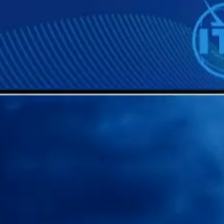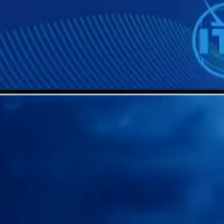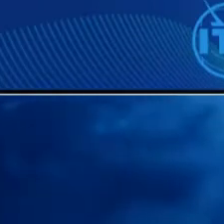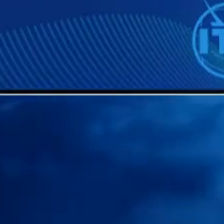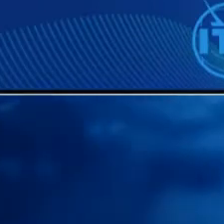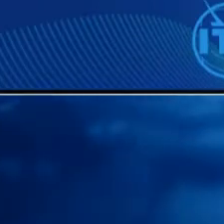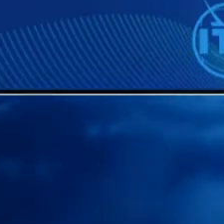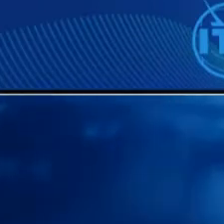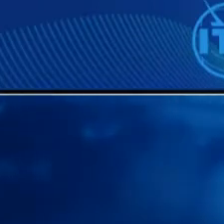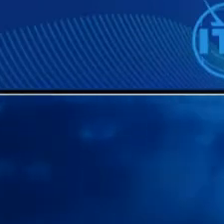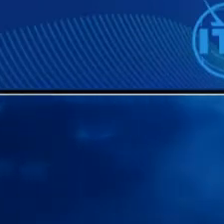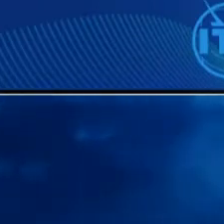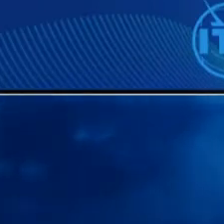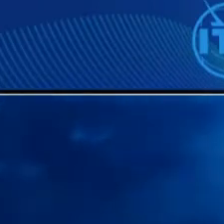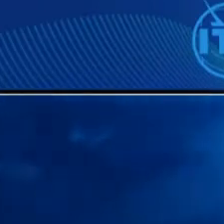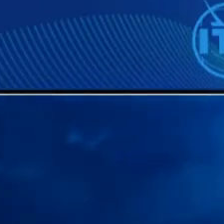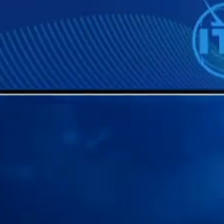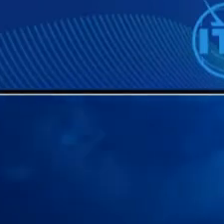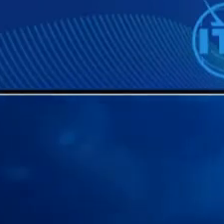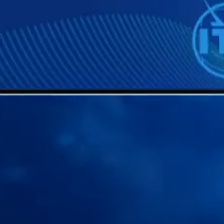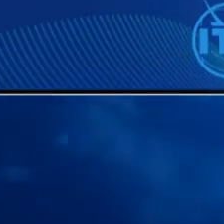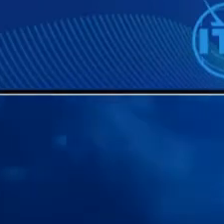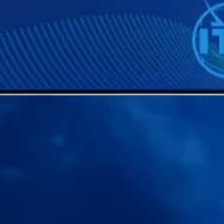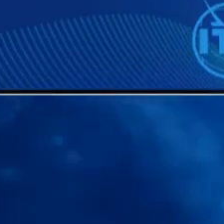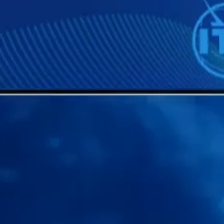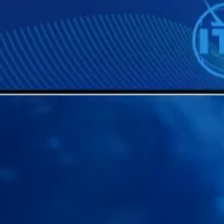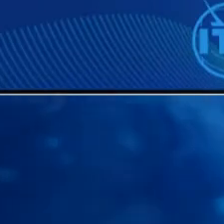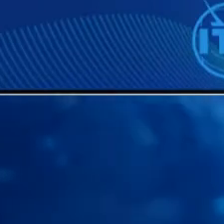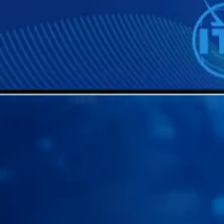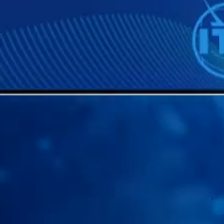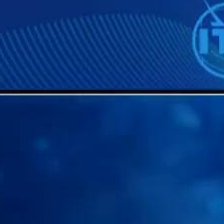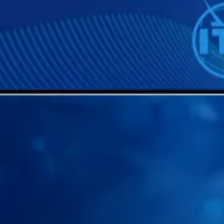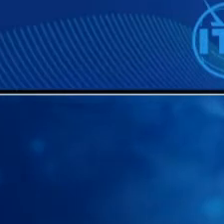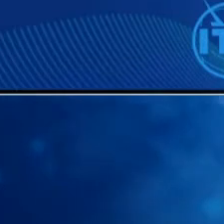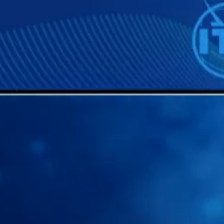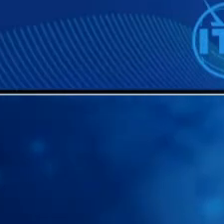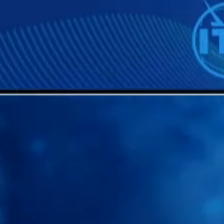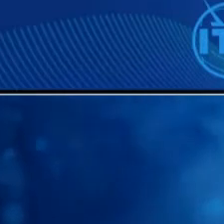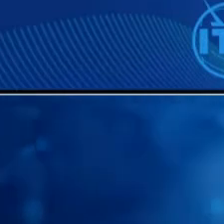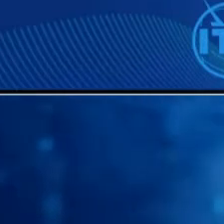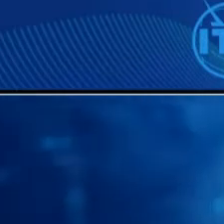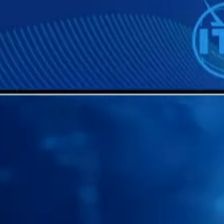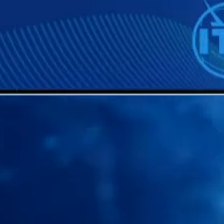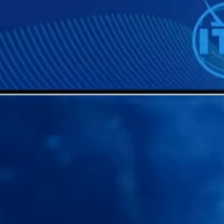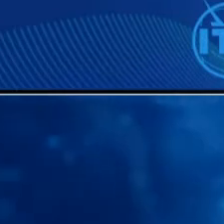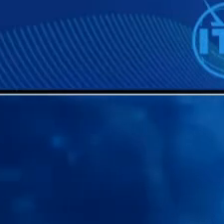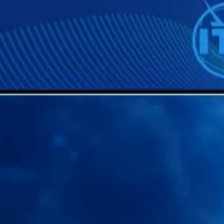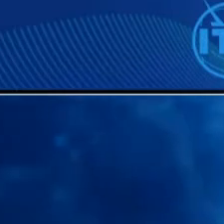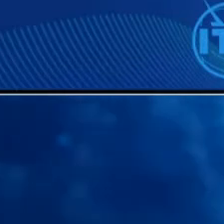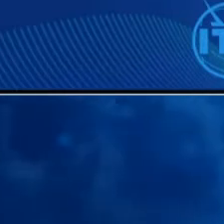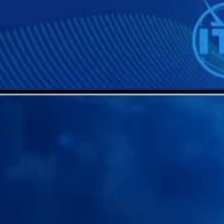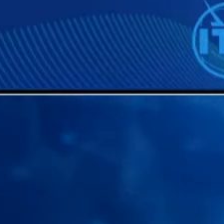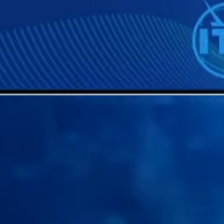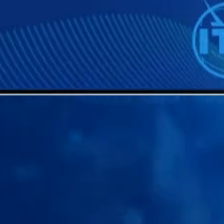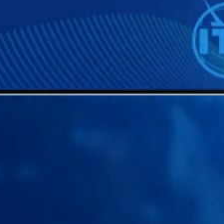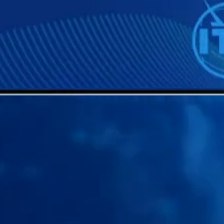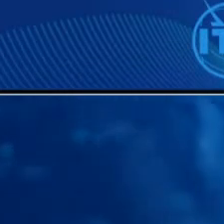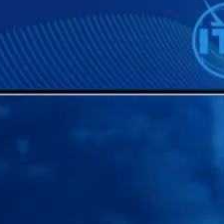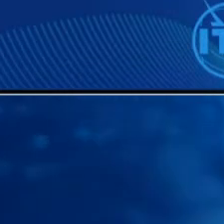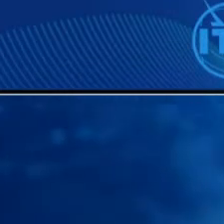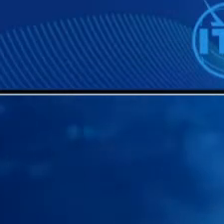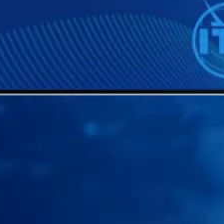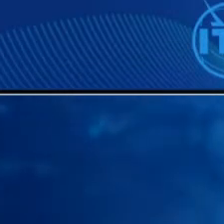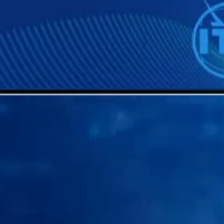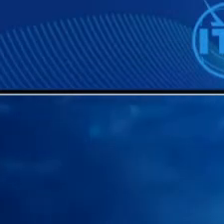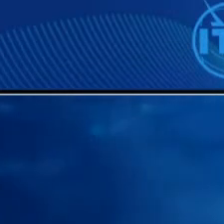in their opening words is that actually we do something for it in other words that we do a proper management